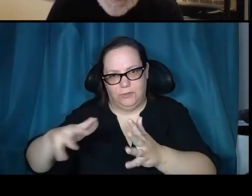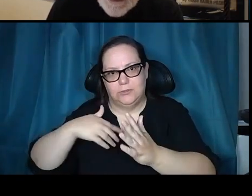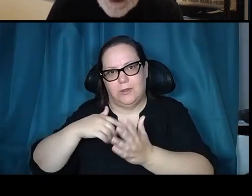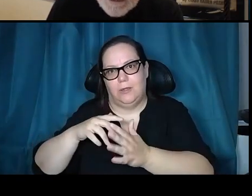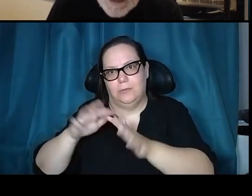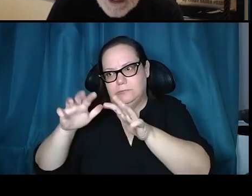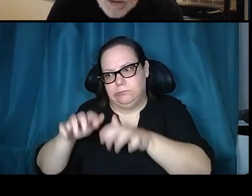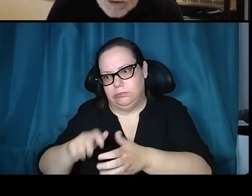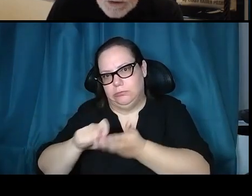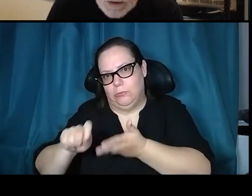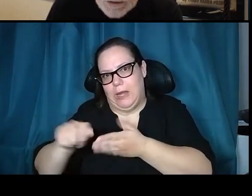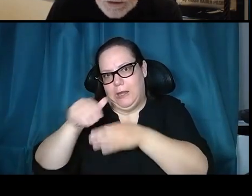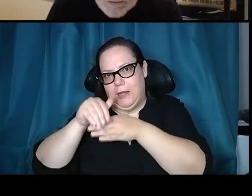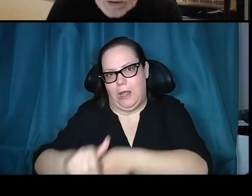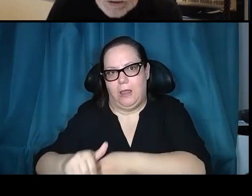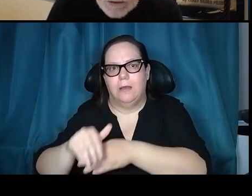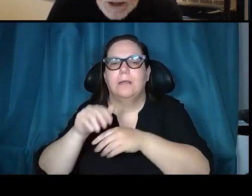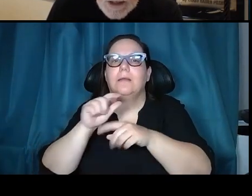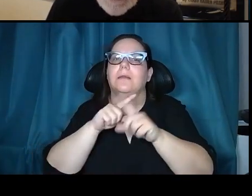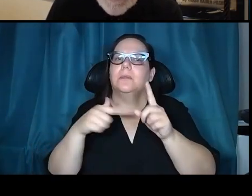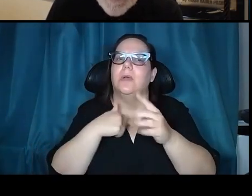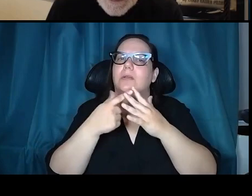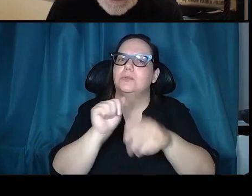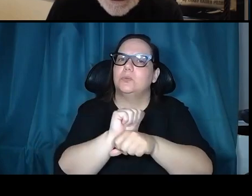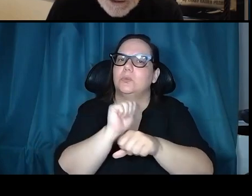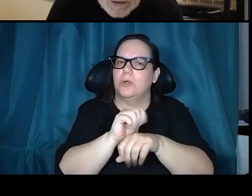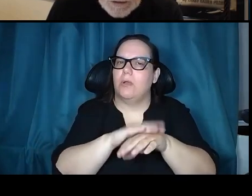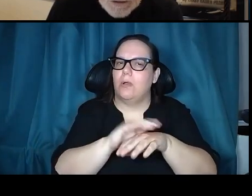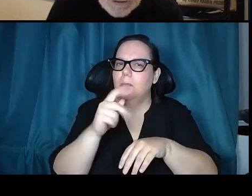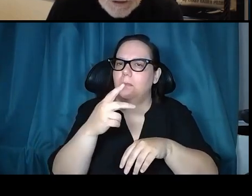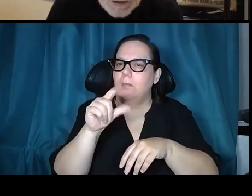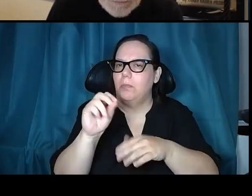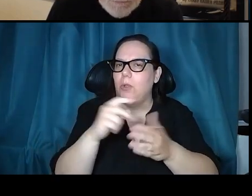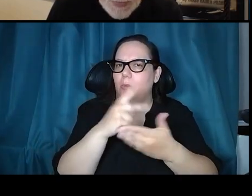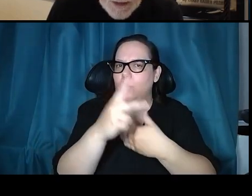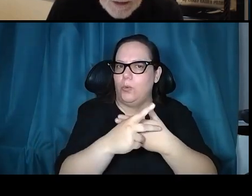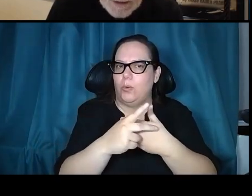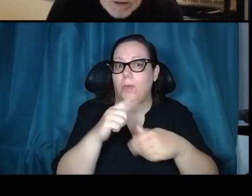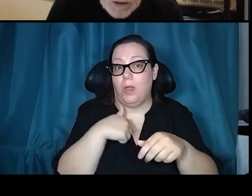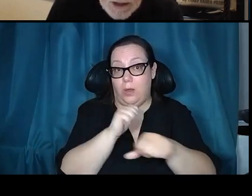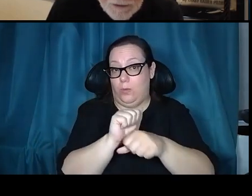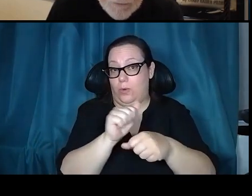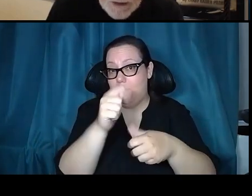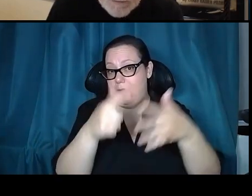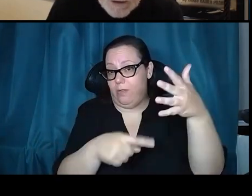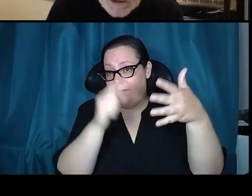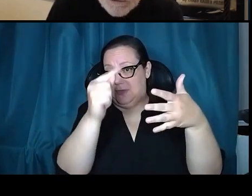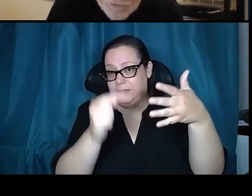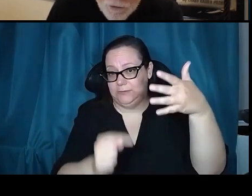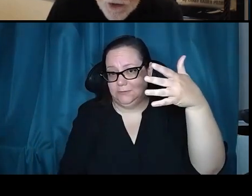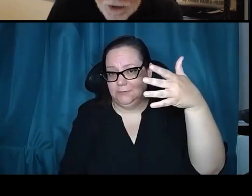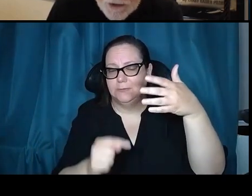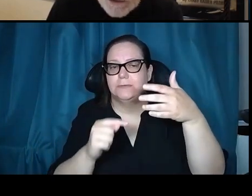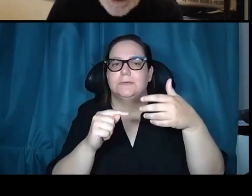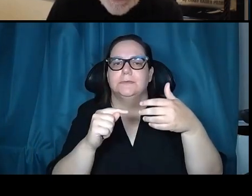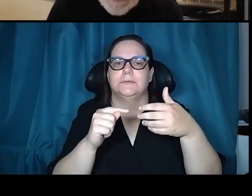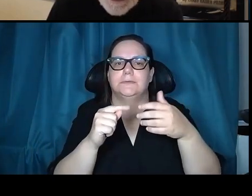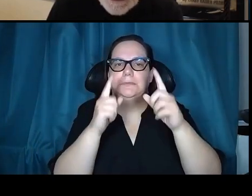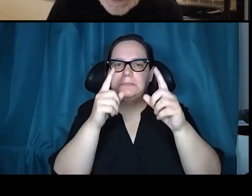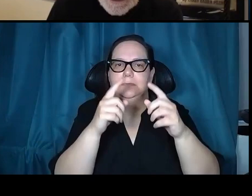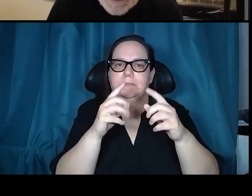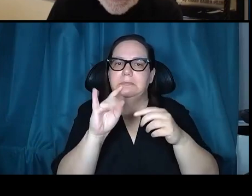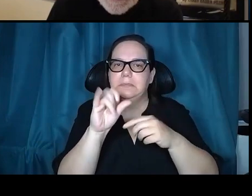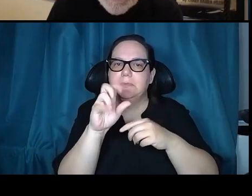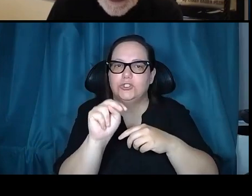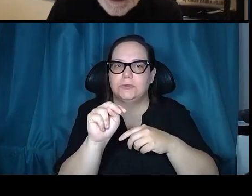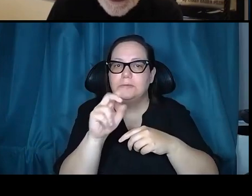Apollo program. And I worked on all of these missions from Apollo 7 to 17. Now, there were 11 Apollo missions in four years and three